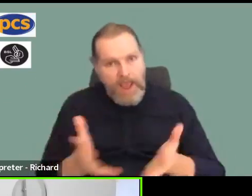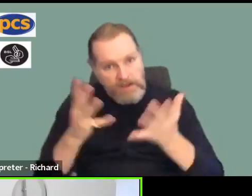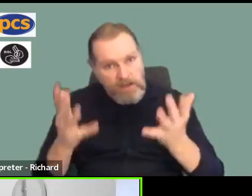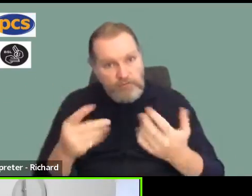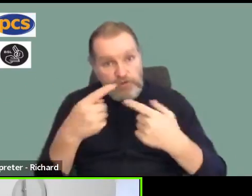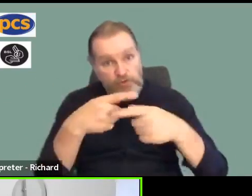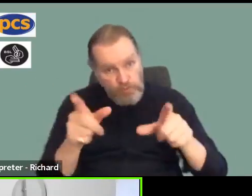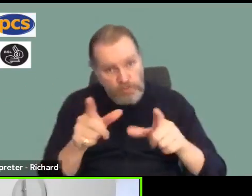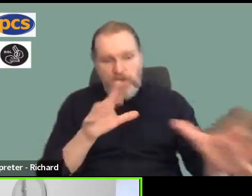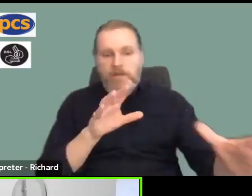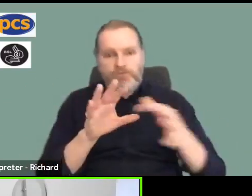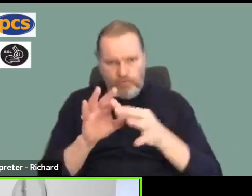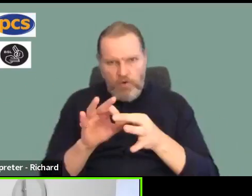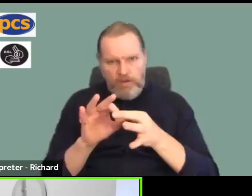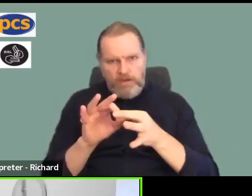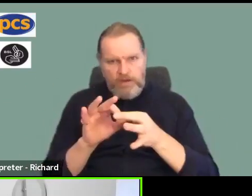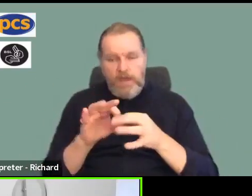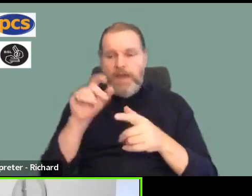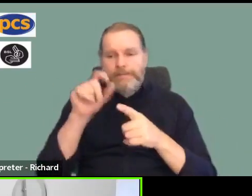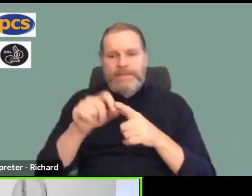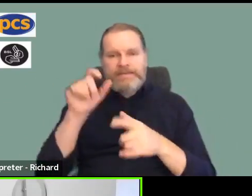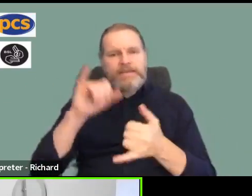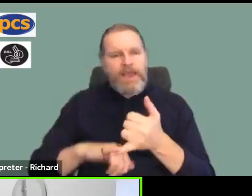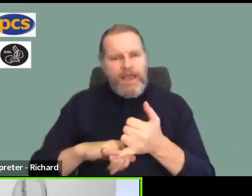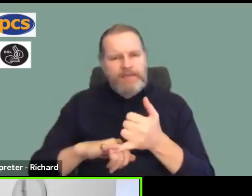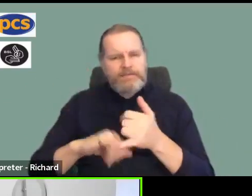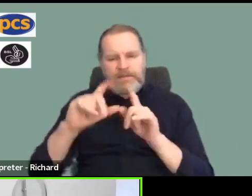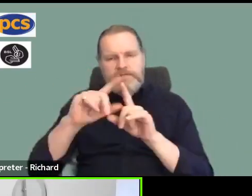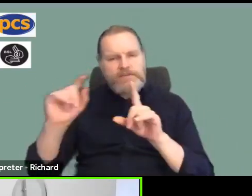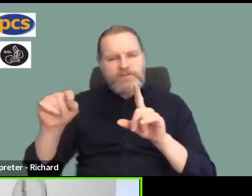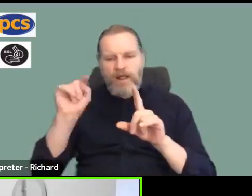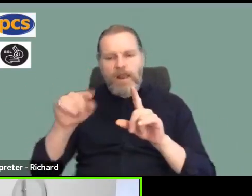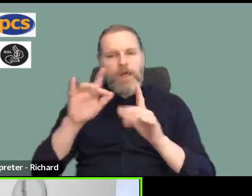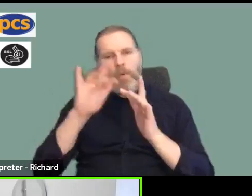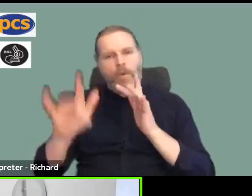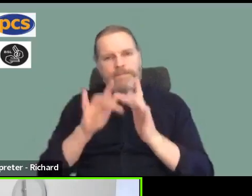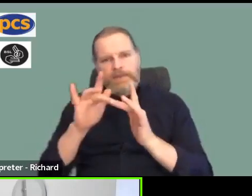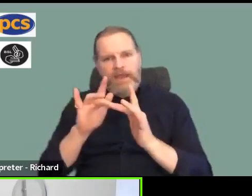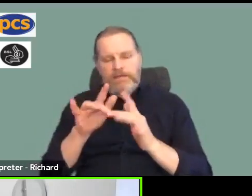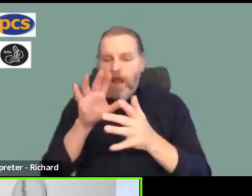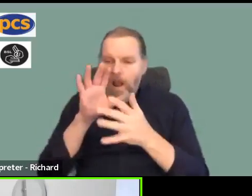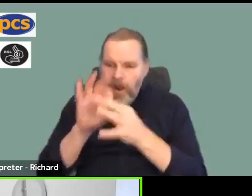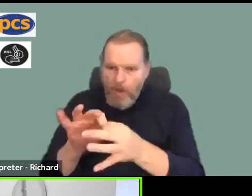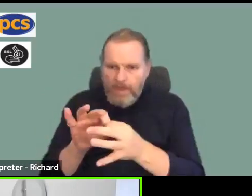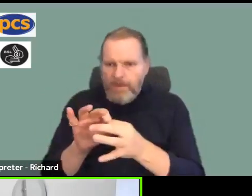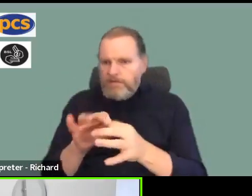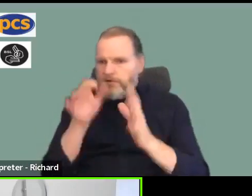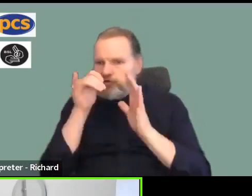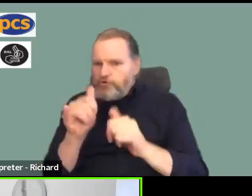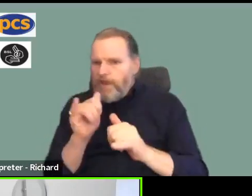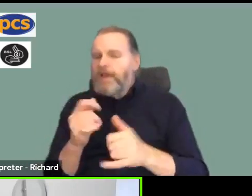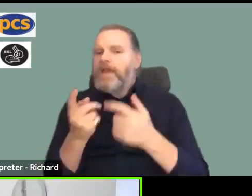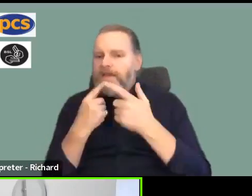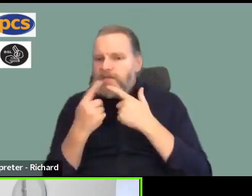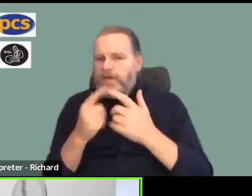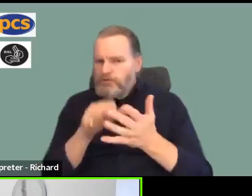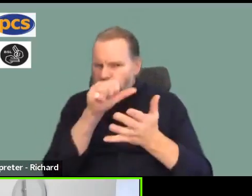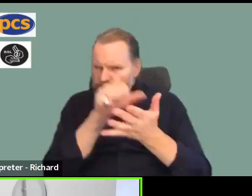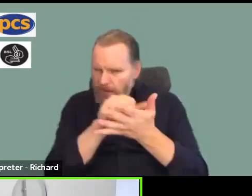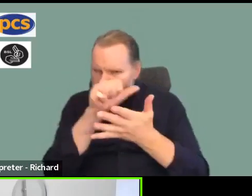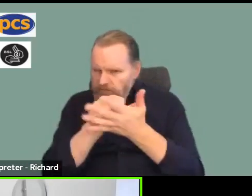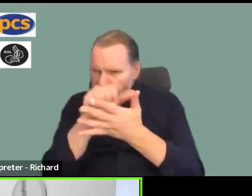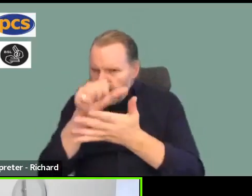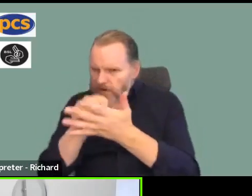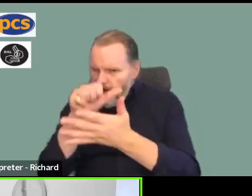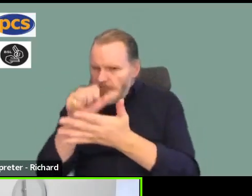member and rep to go on to PCS Digital and make sure your data is accurate. There's obviously nothing more important than making